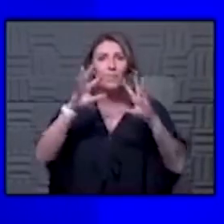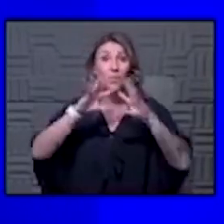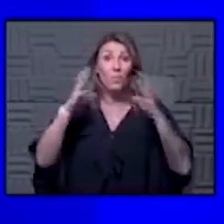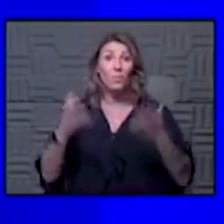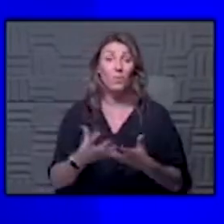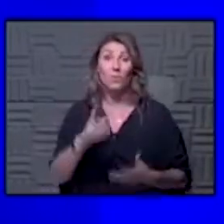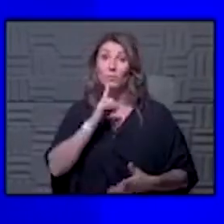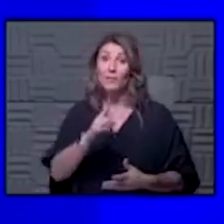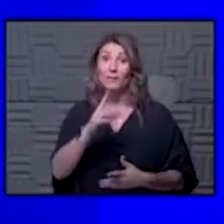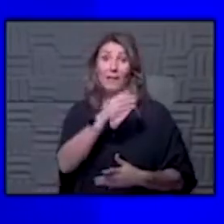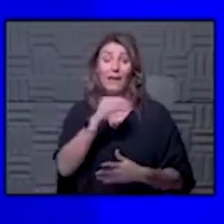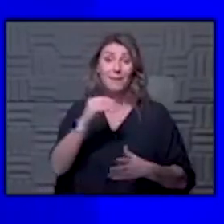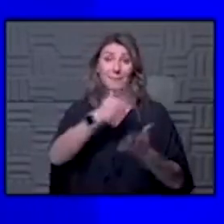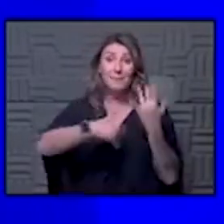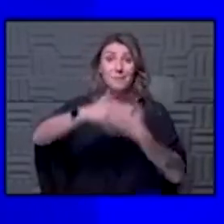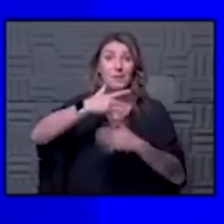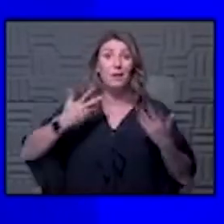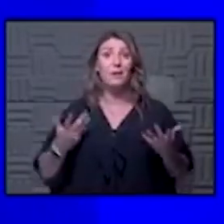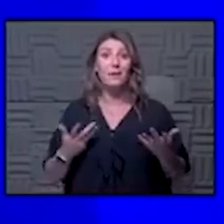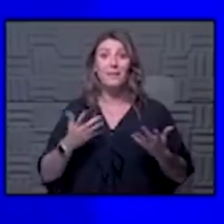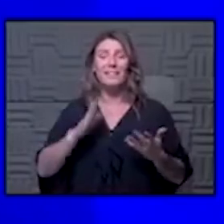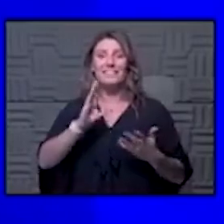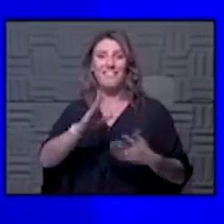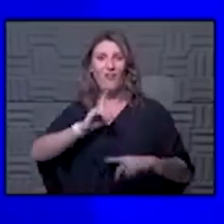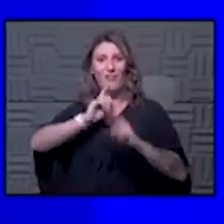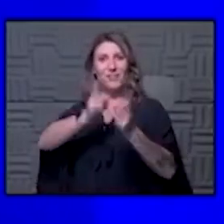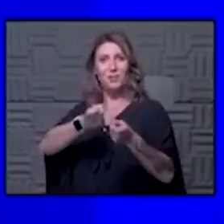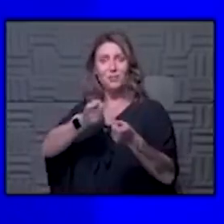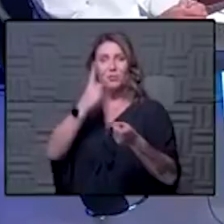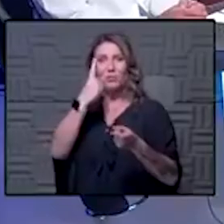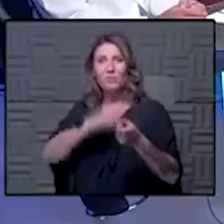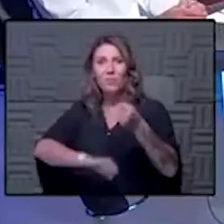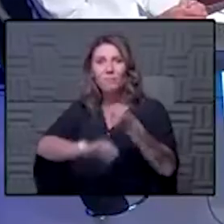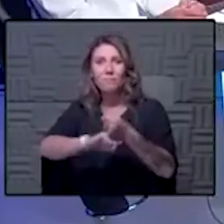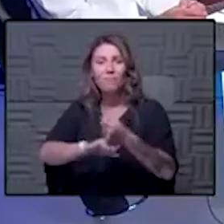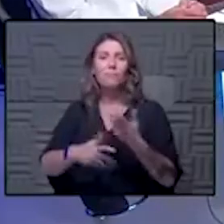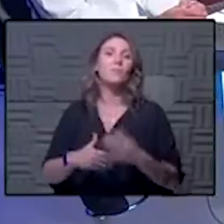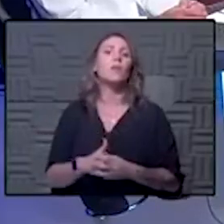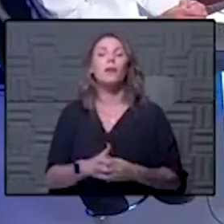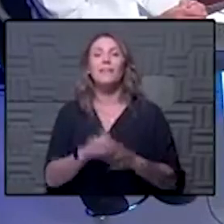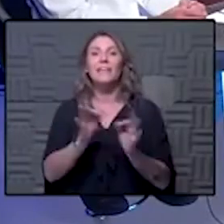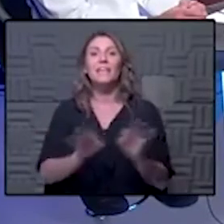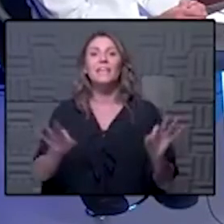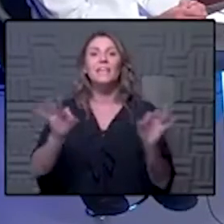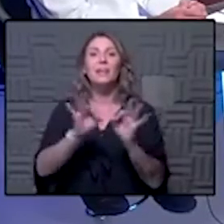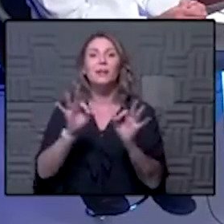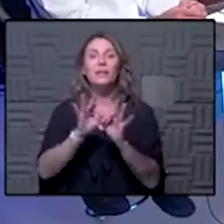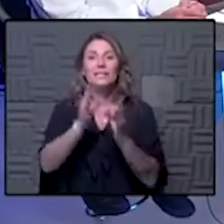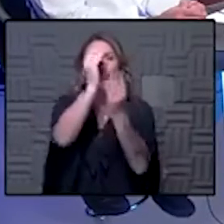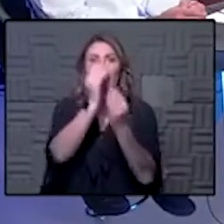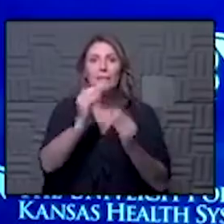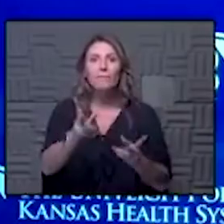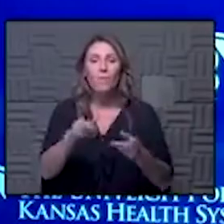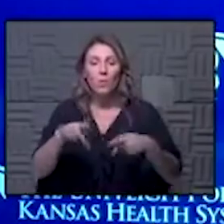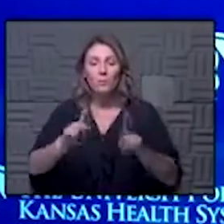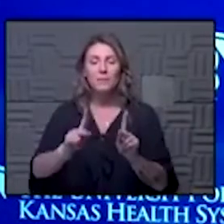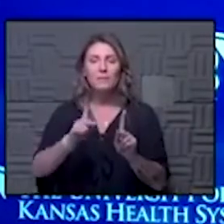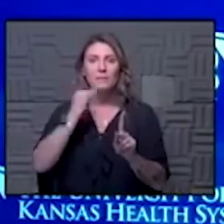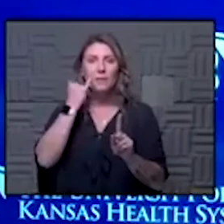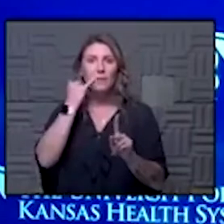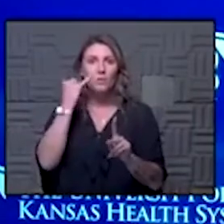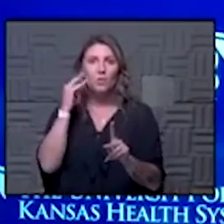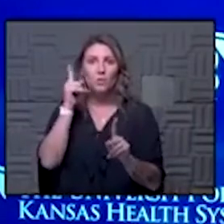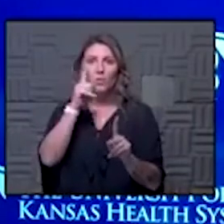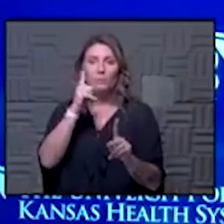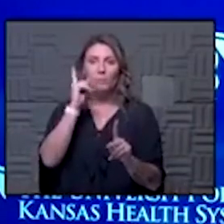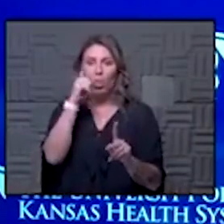really in society and so this is their contribution to that so yeah i think the key is what you just said about informed consent so if you look at some of the studies that are done